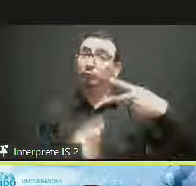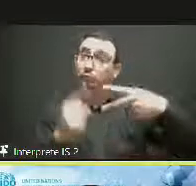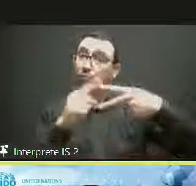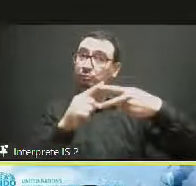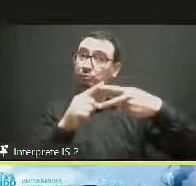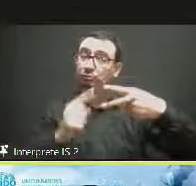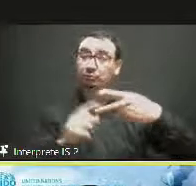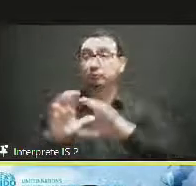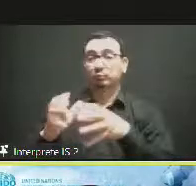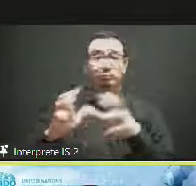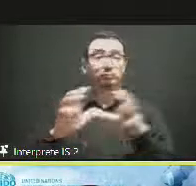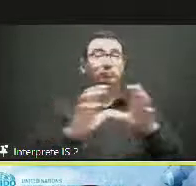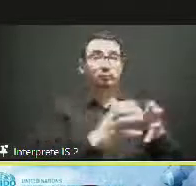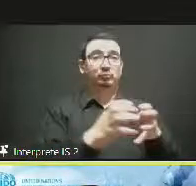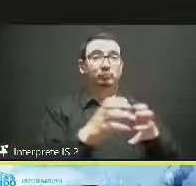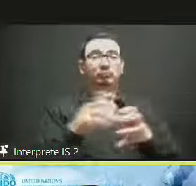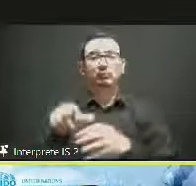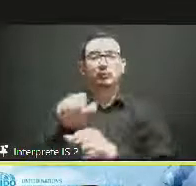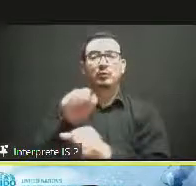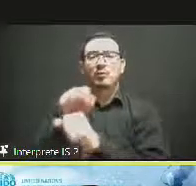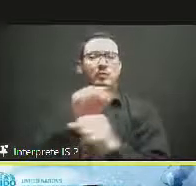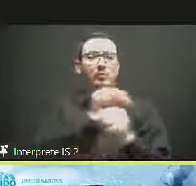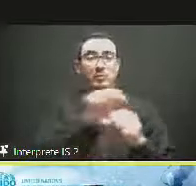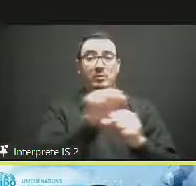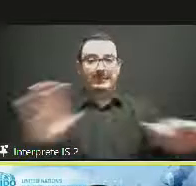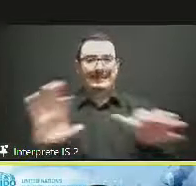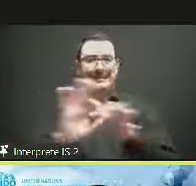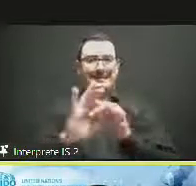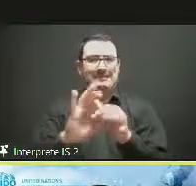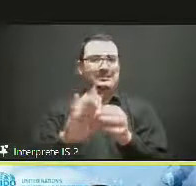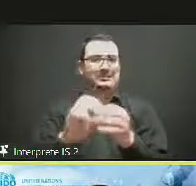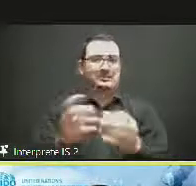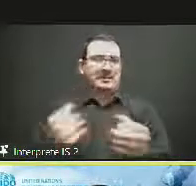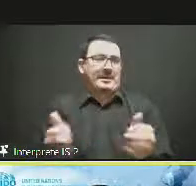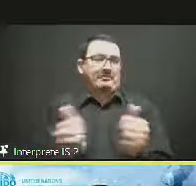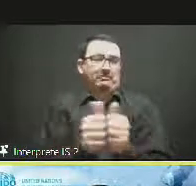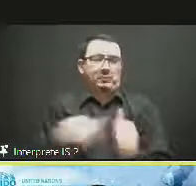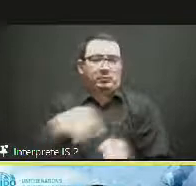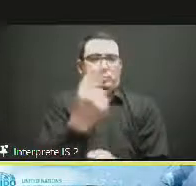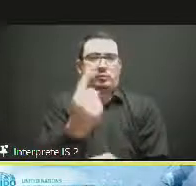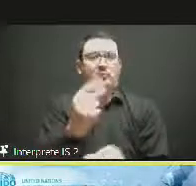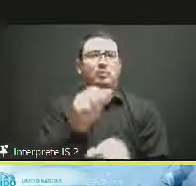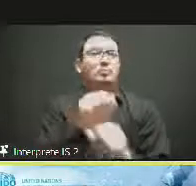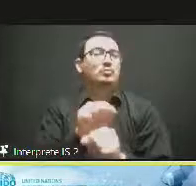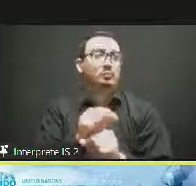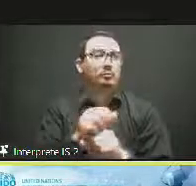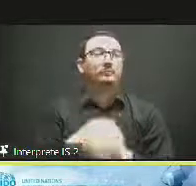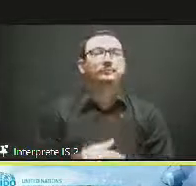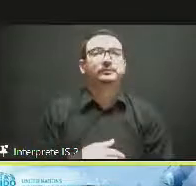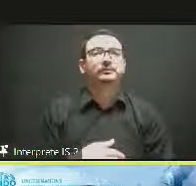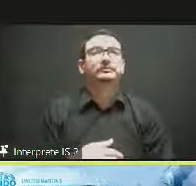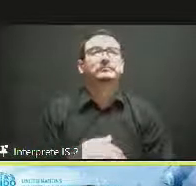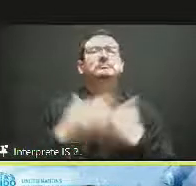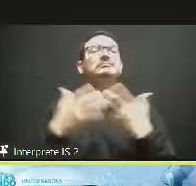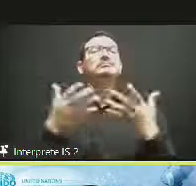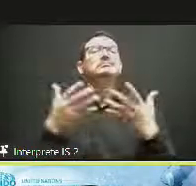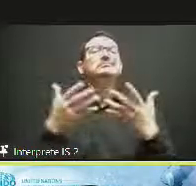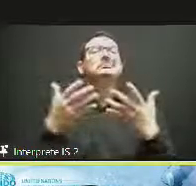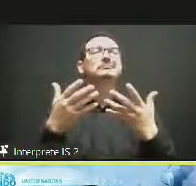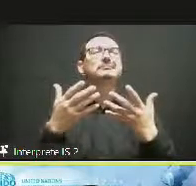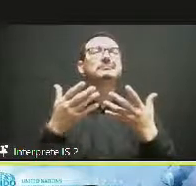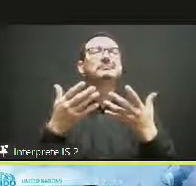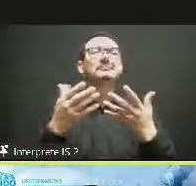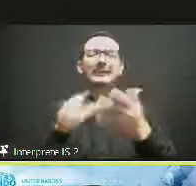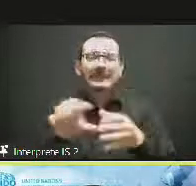all the partners and particularly to promote sub-regional or regional integration of strategies of